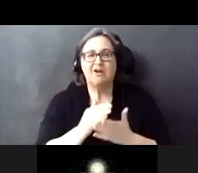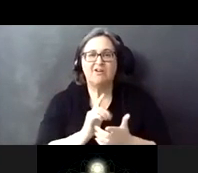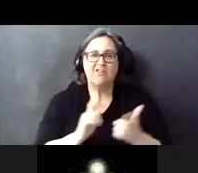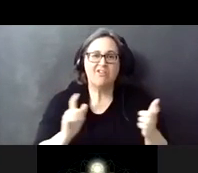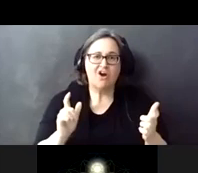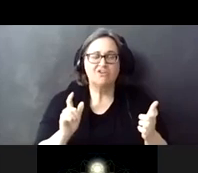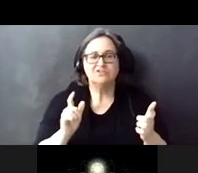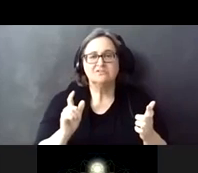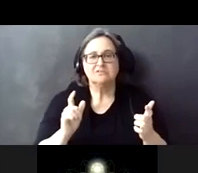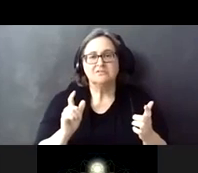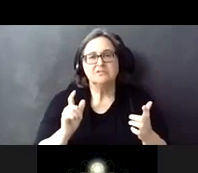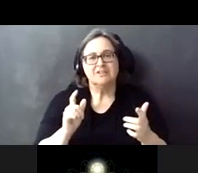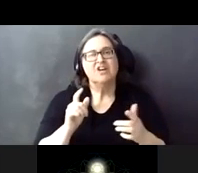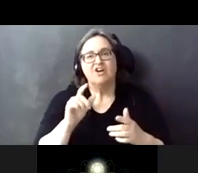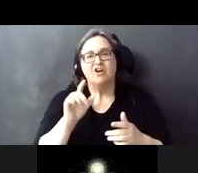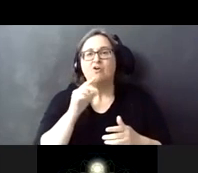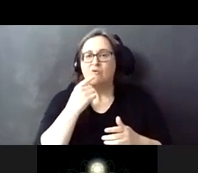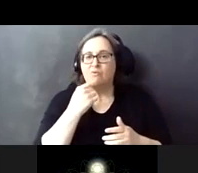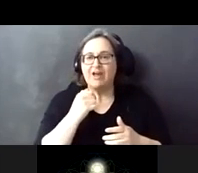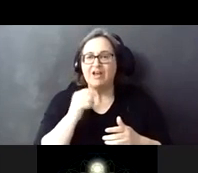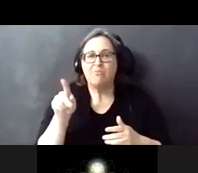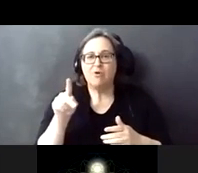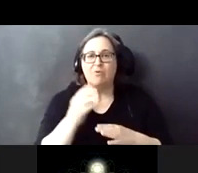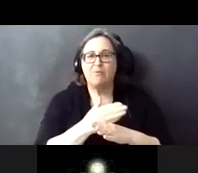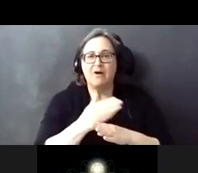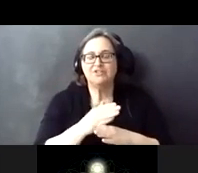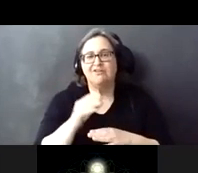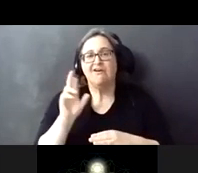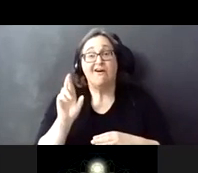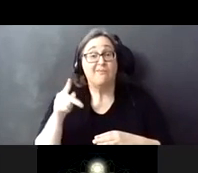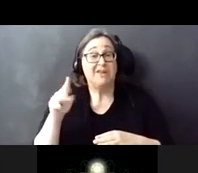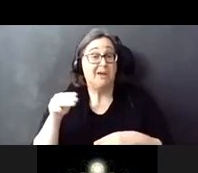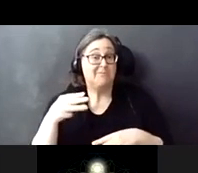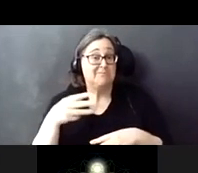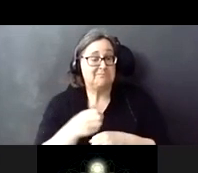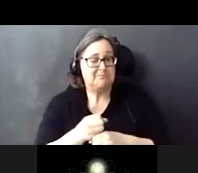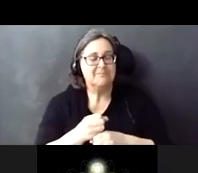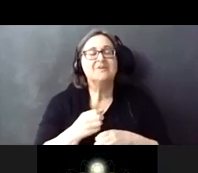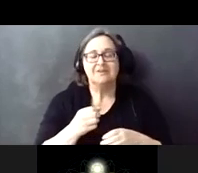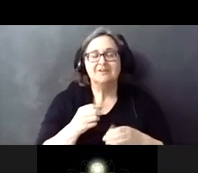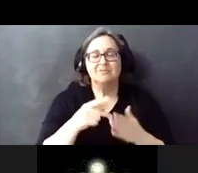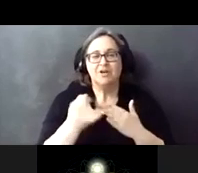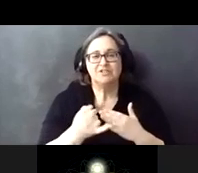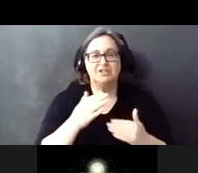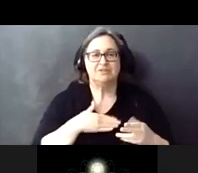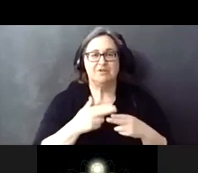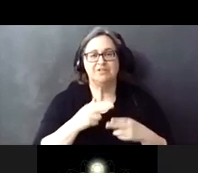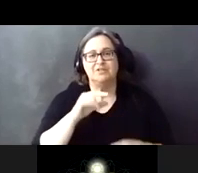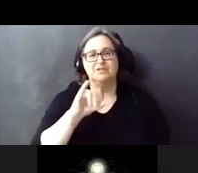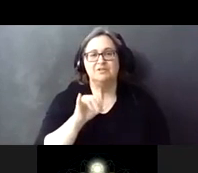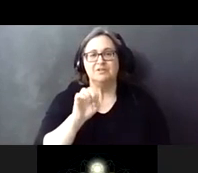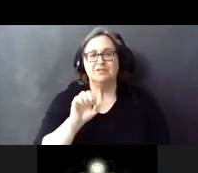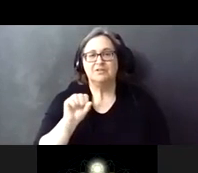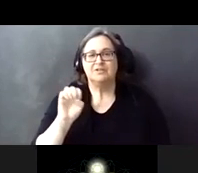purple modernization of phase one project. Or as we like to call it RPM. My name is Jesse